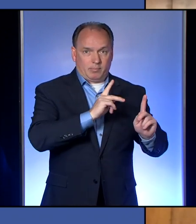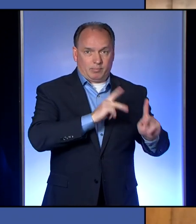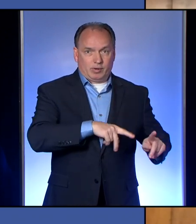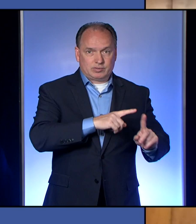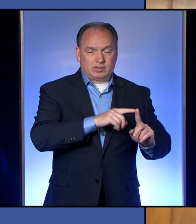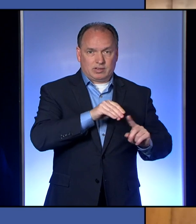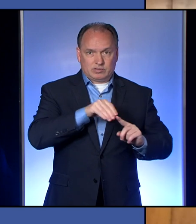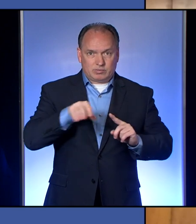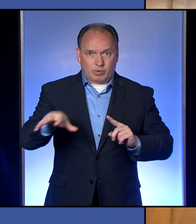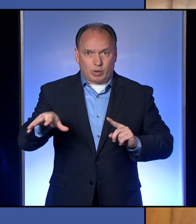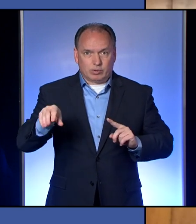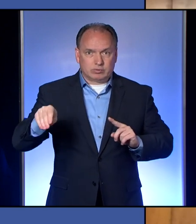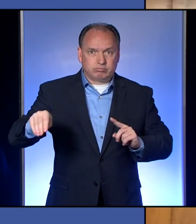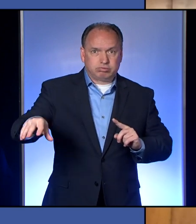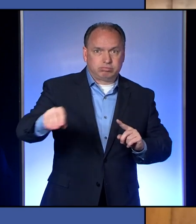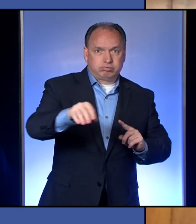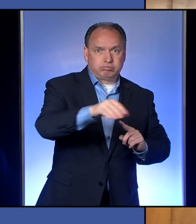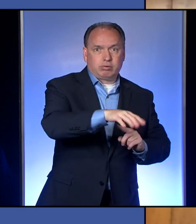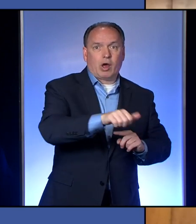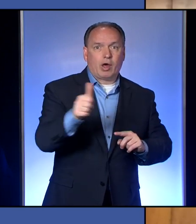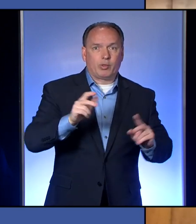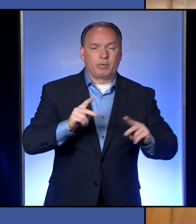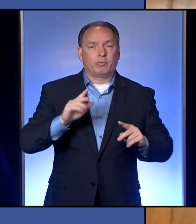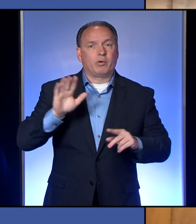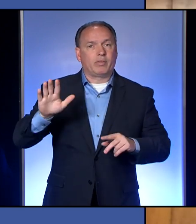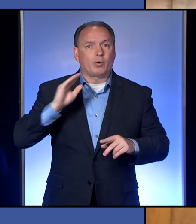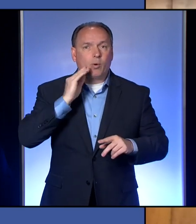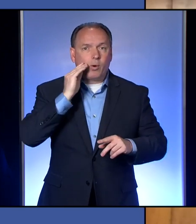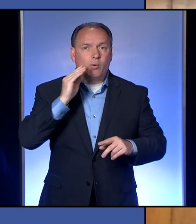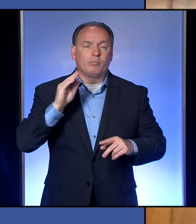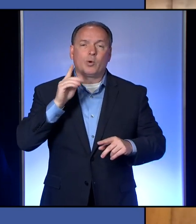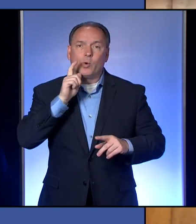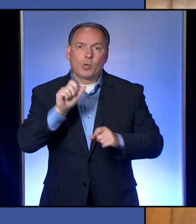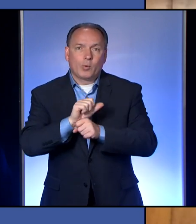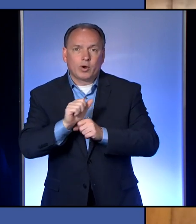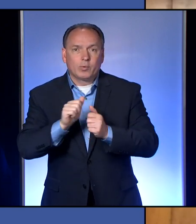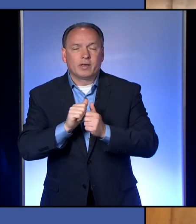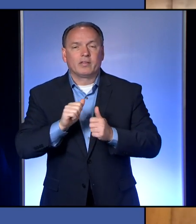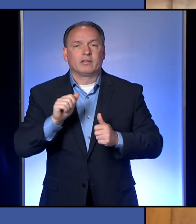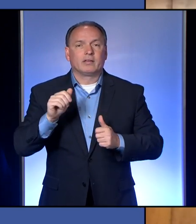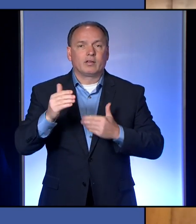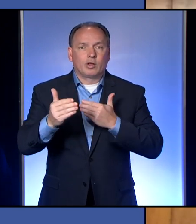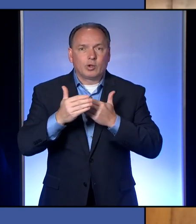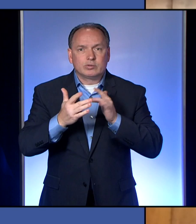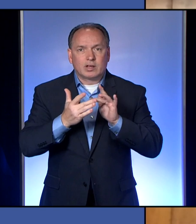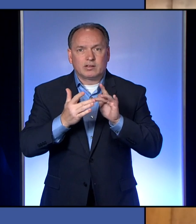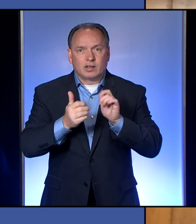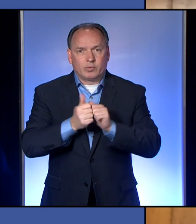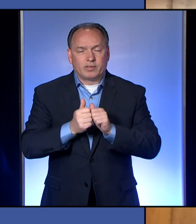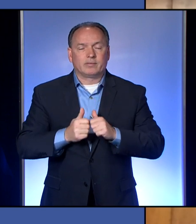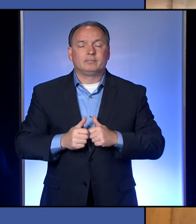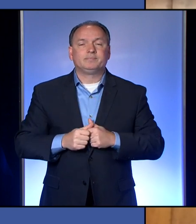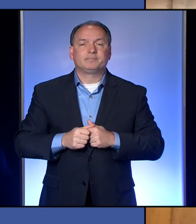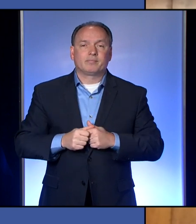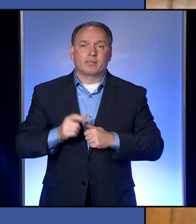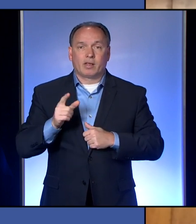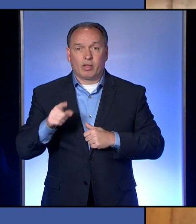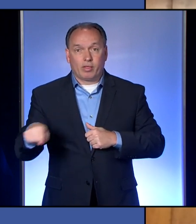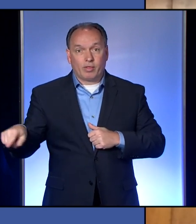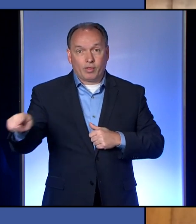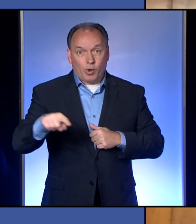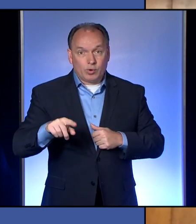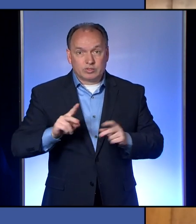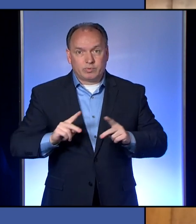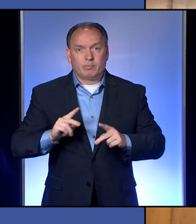several other people, household members, people they work with, people they're in close contact with. Those people